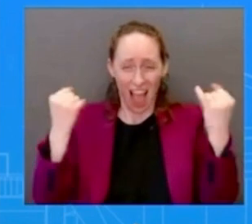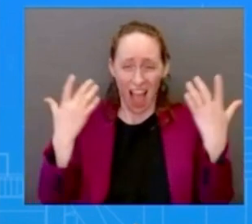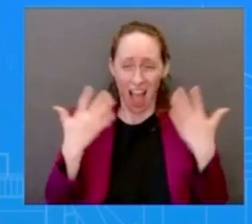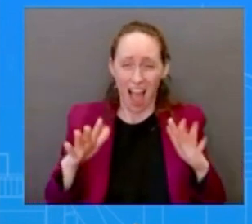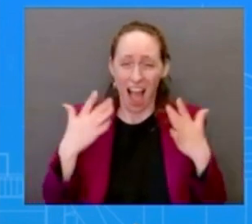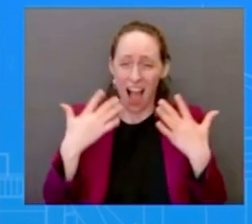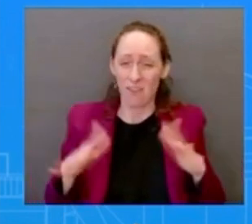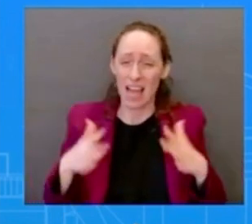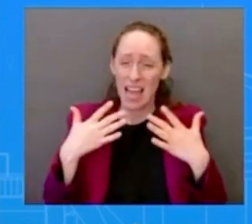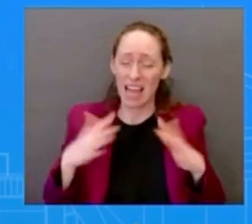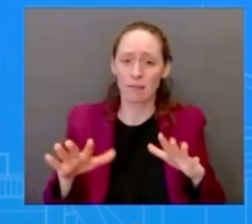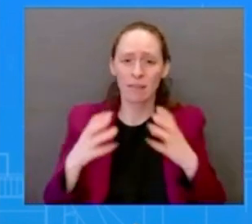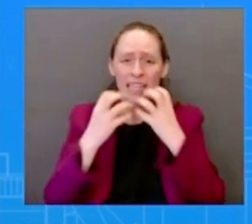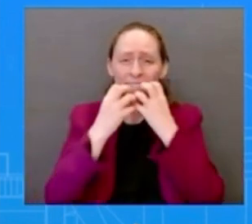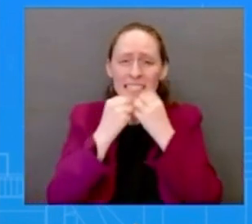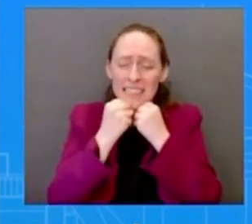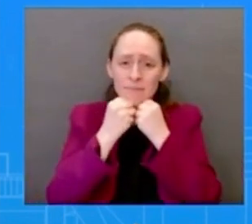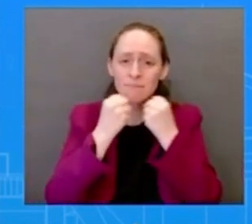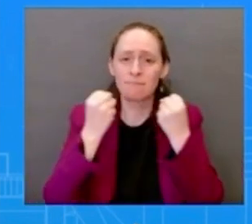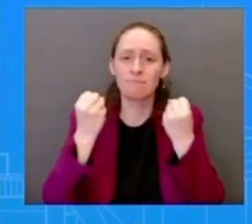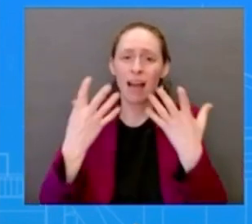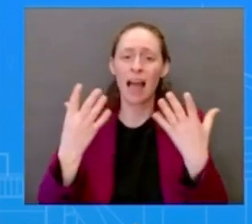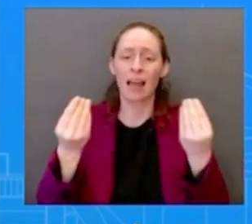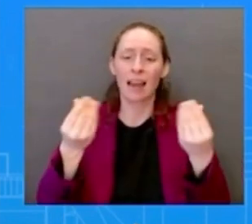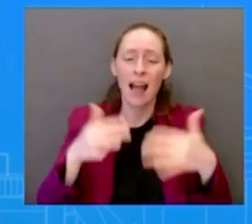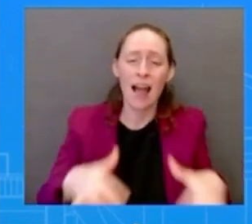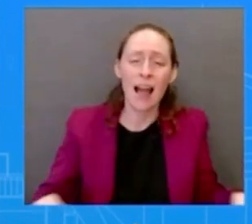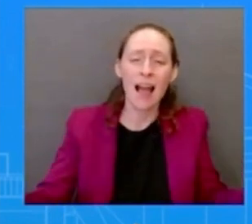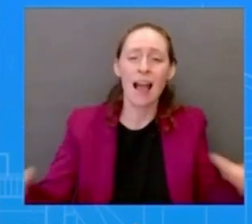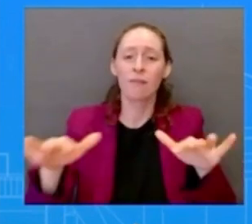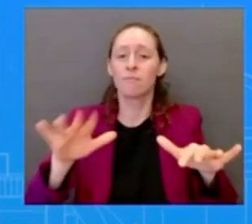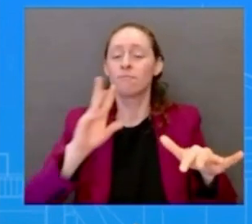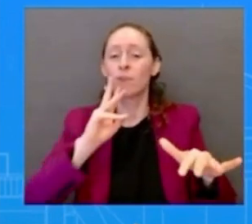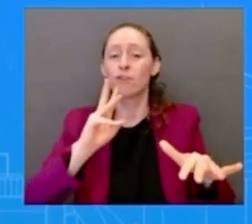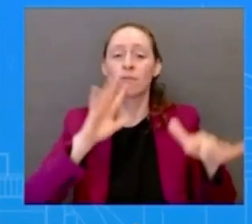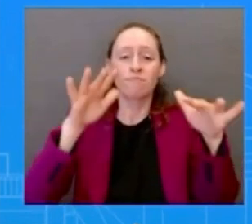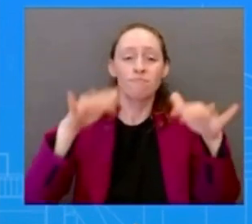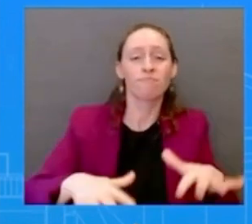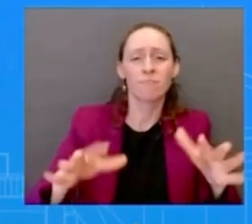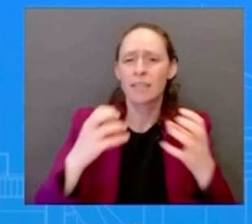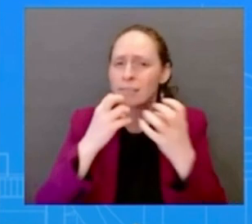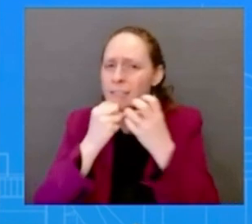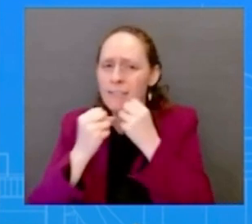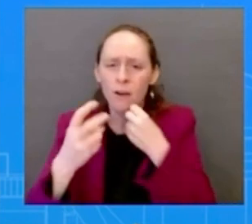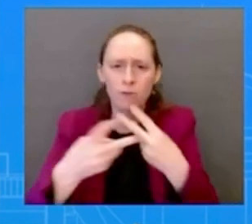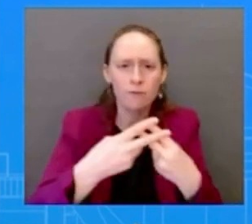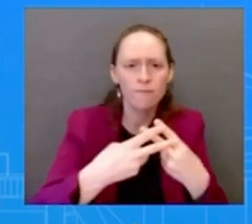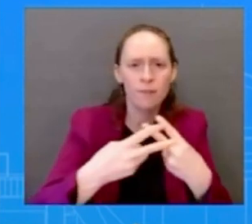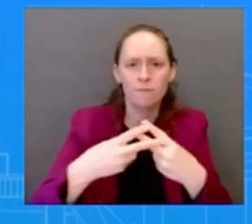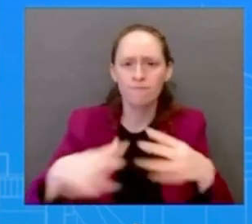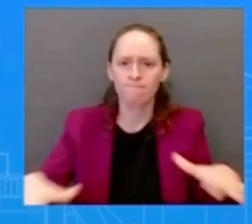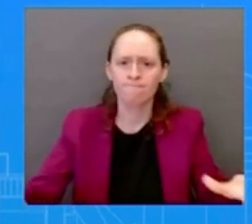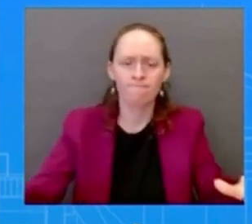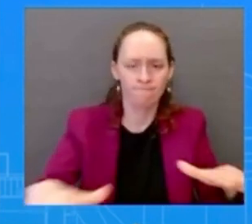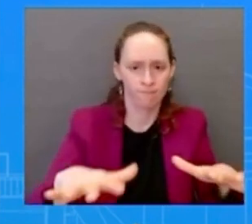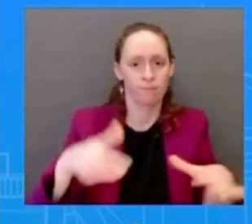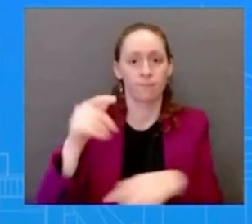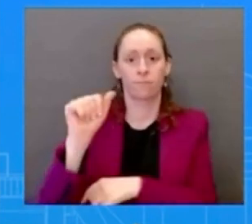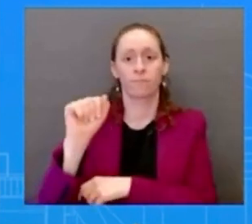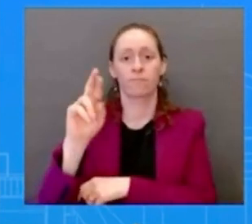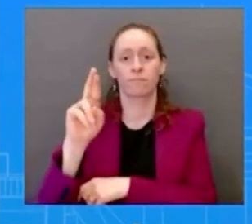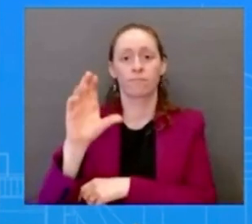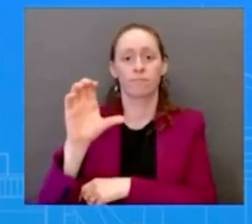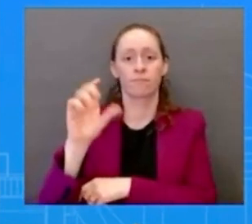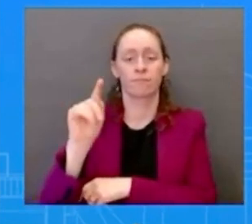president since jfk he has fully closed off the u.s arctic ocean to new oil and gas leasing he has secured record investment in